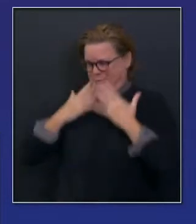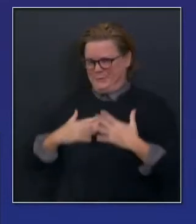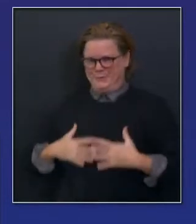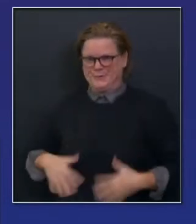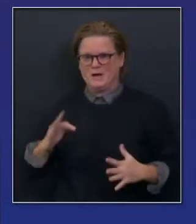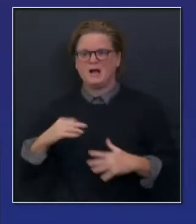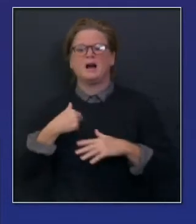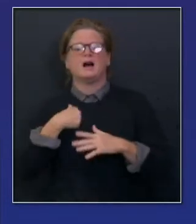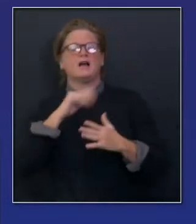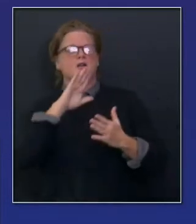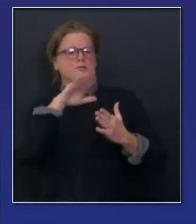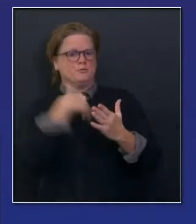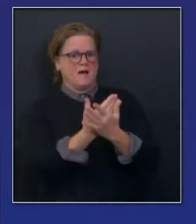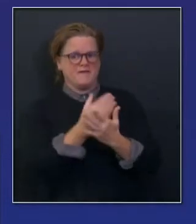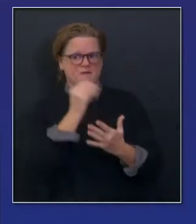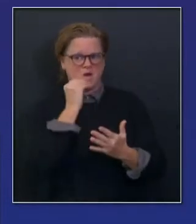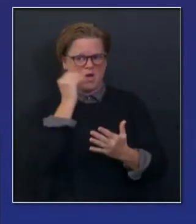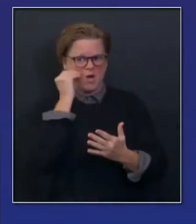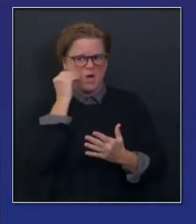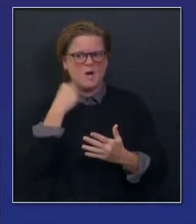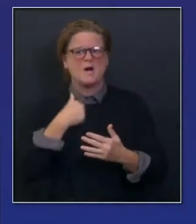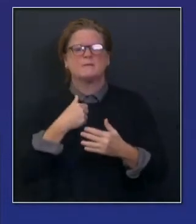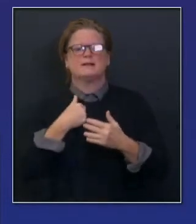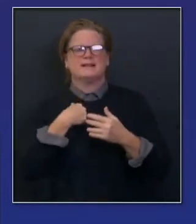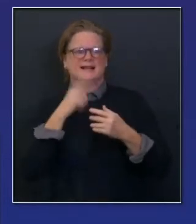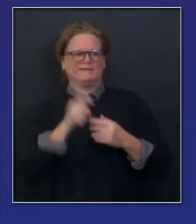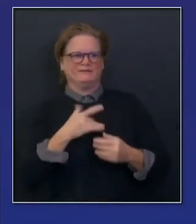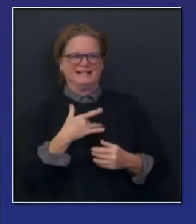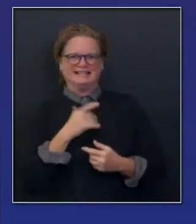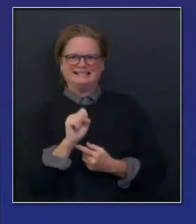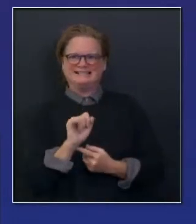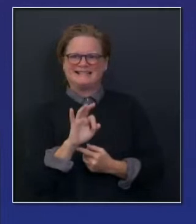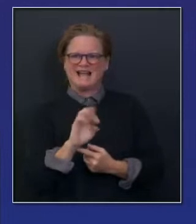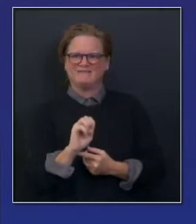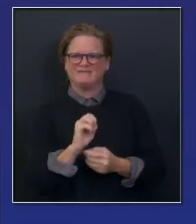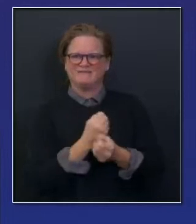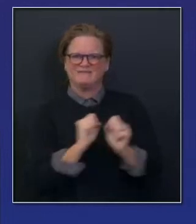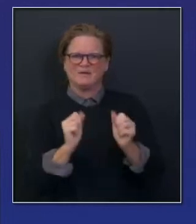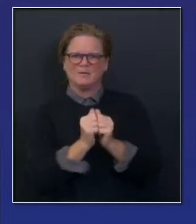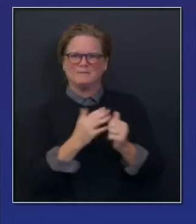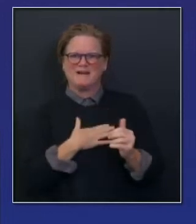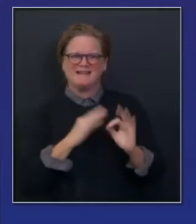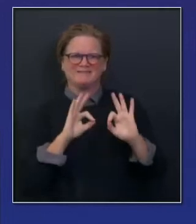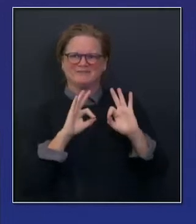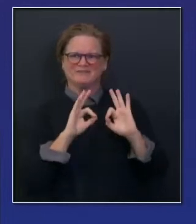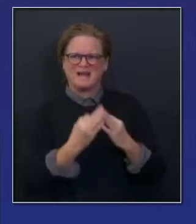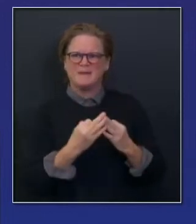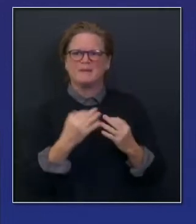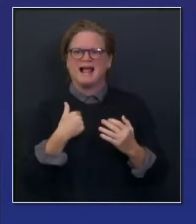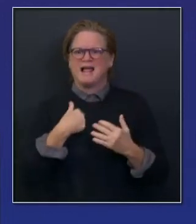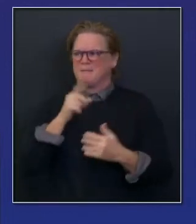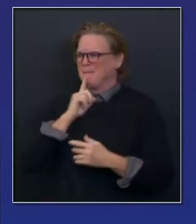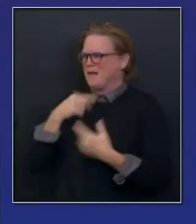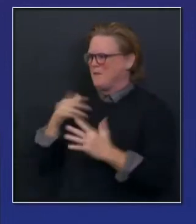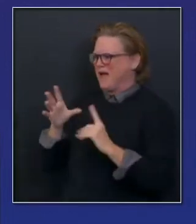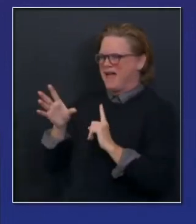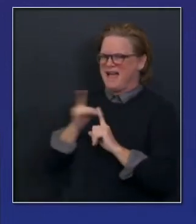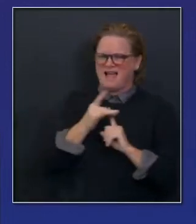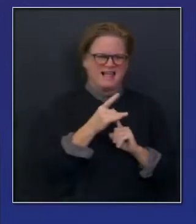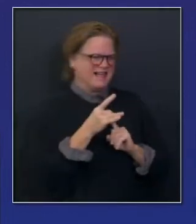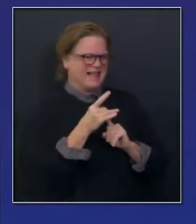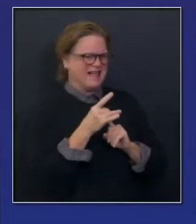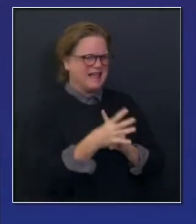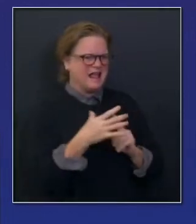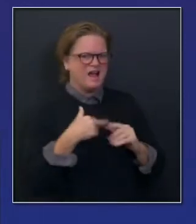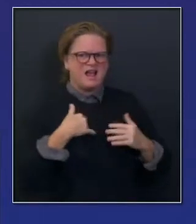had a separate entrance since March into my home because I didn't want to expose the rest of my family. And now to know that at least